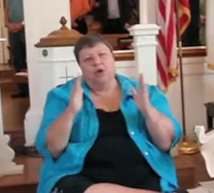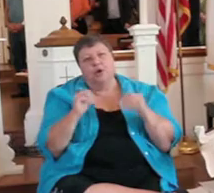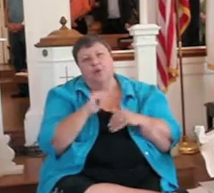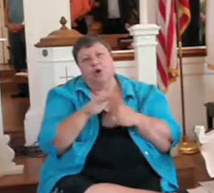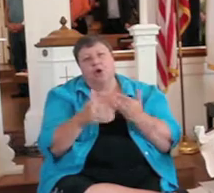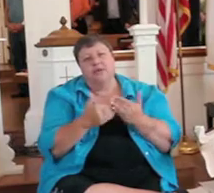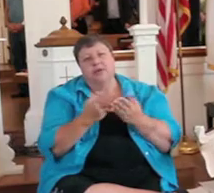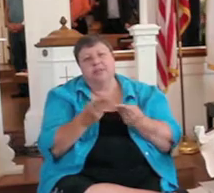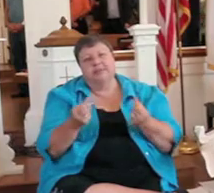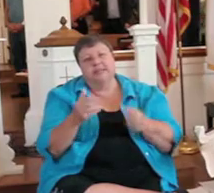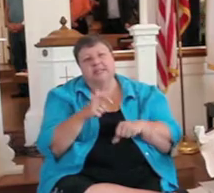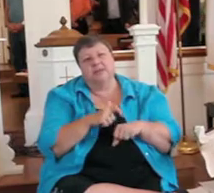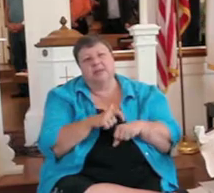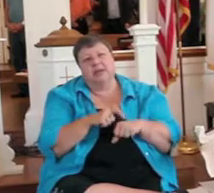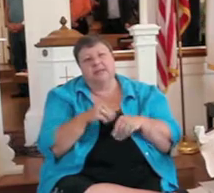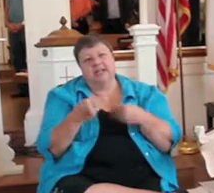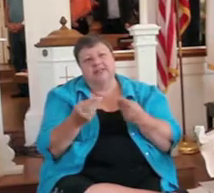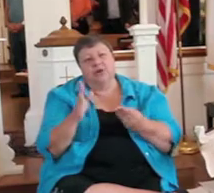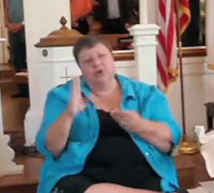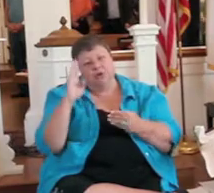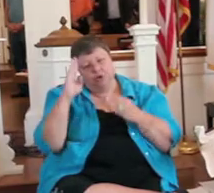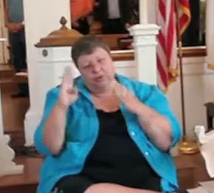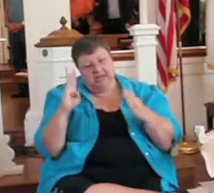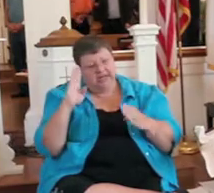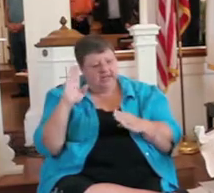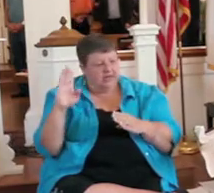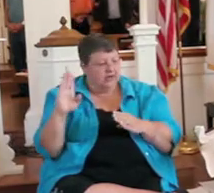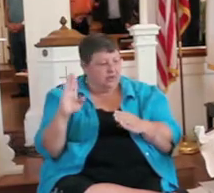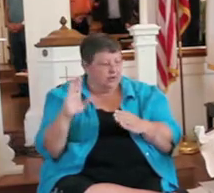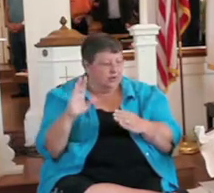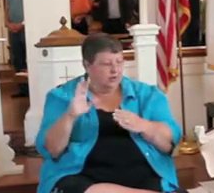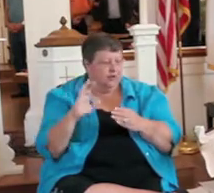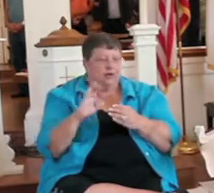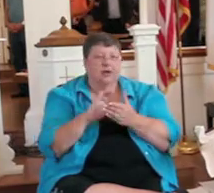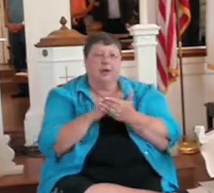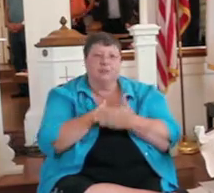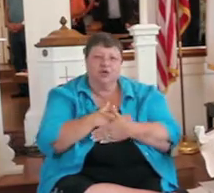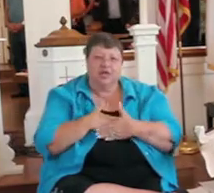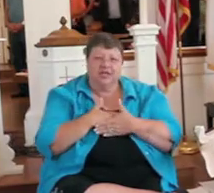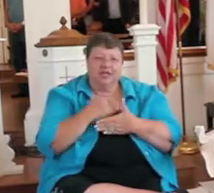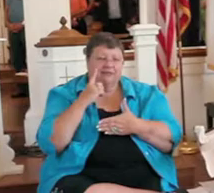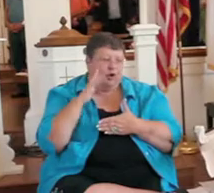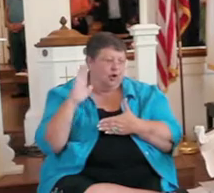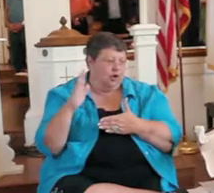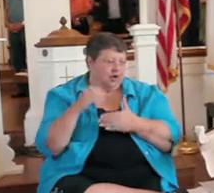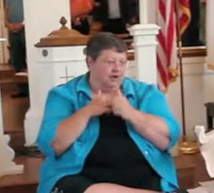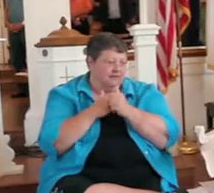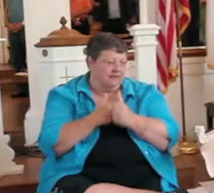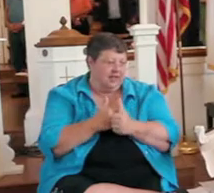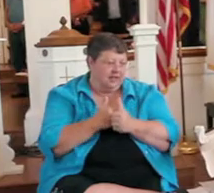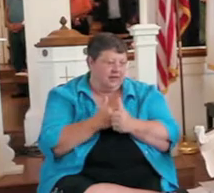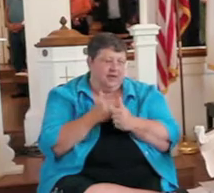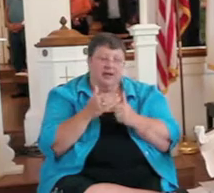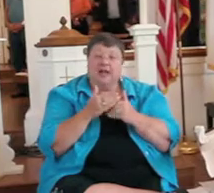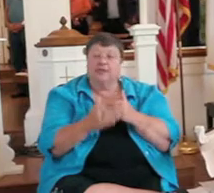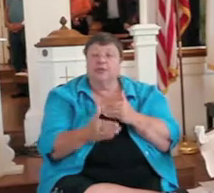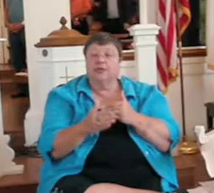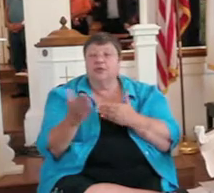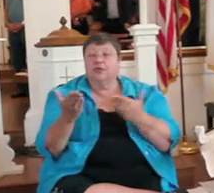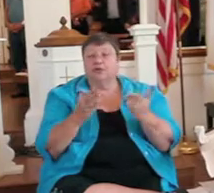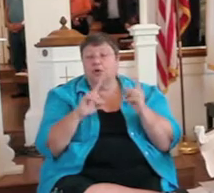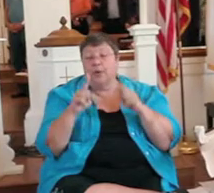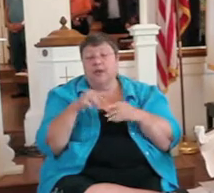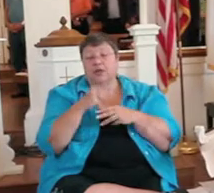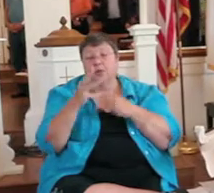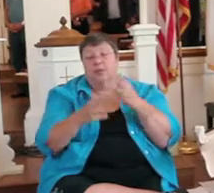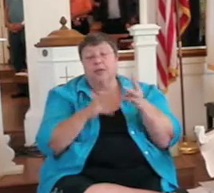of you will spend some time and give her your grieving and your appreciation for her following her service today. So guide the world